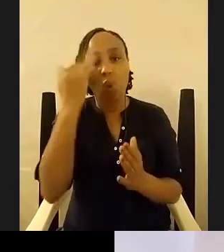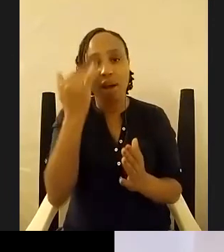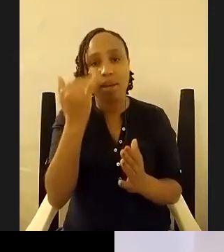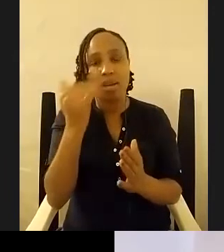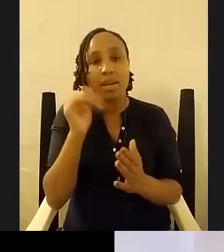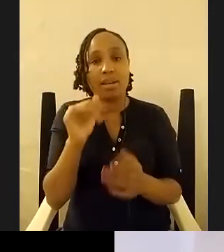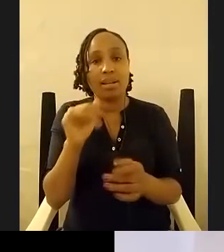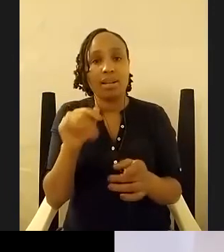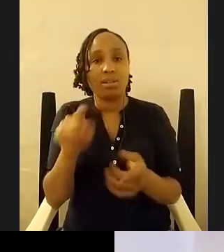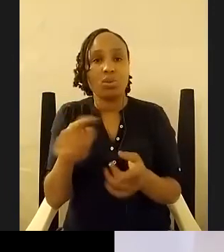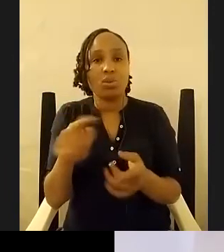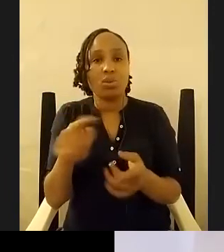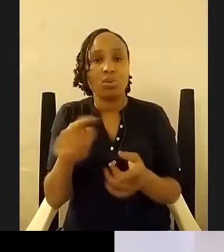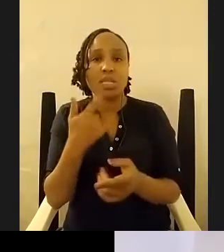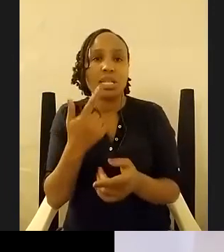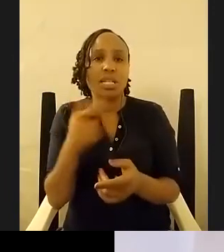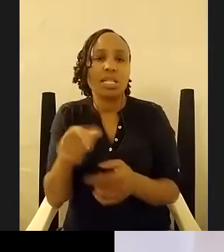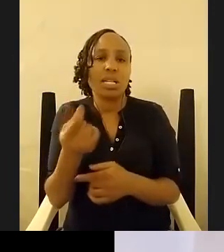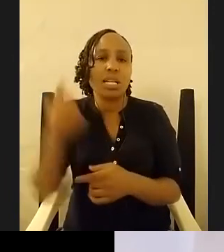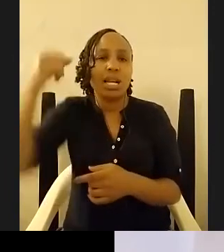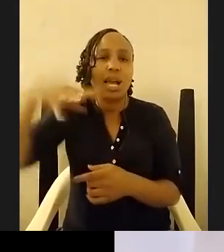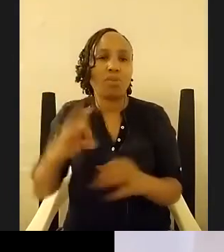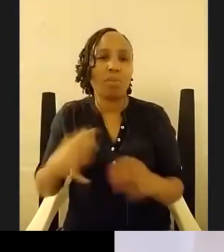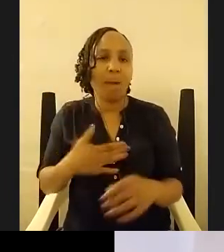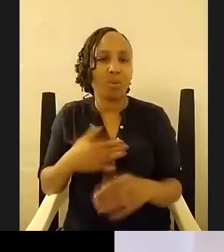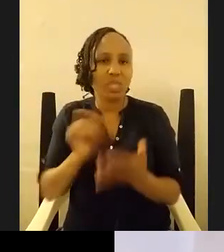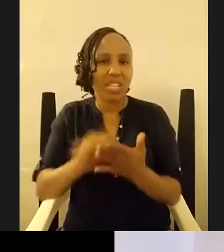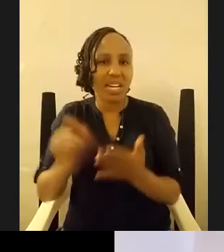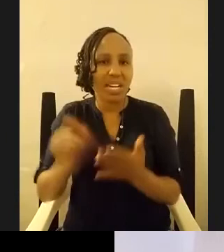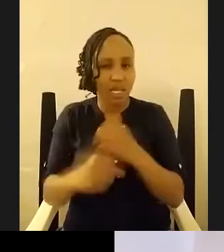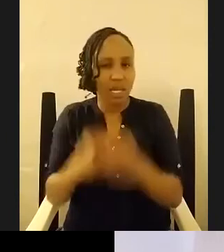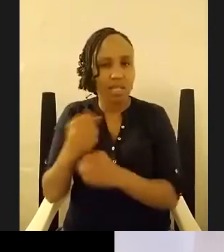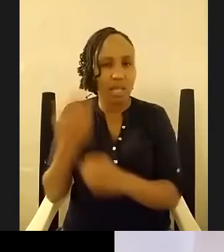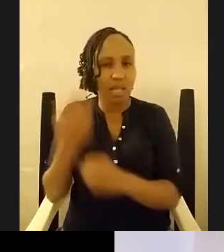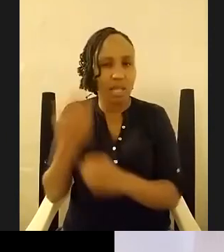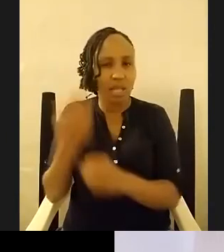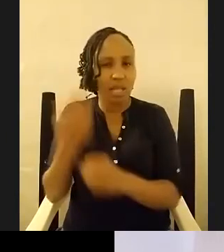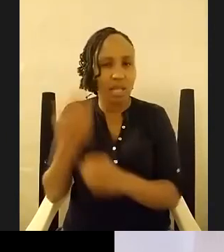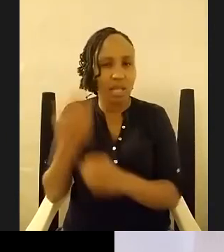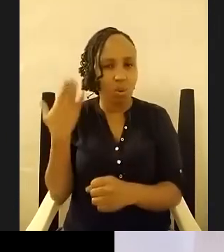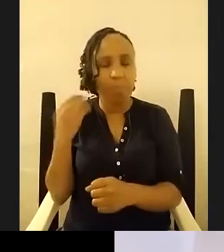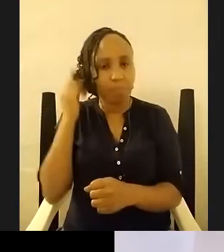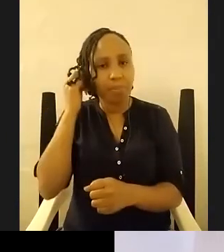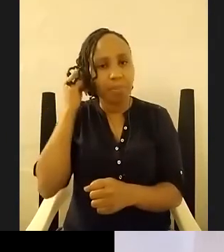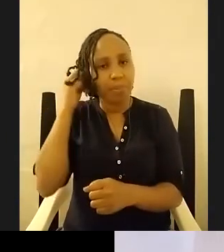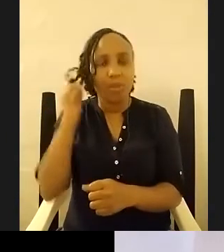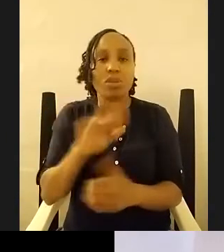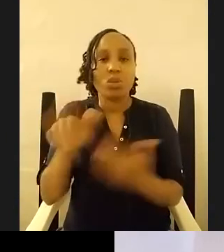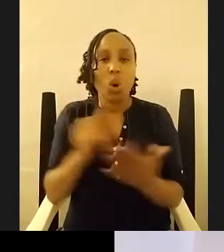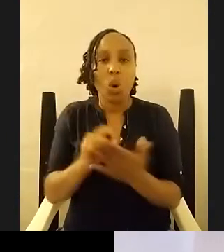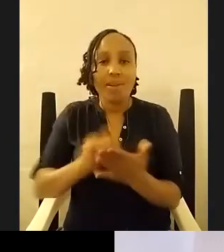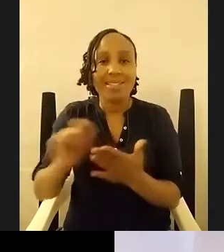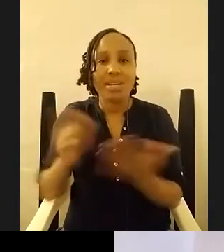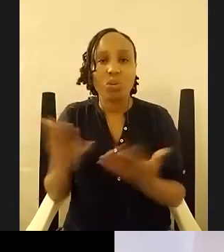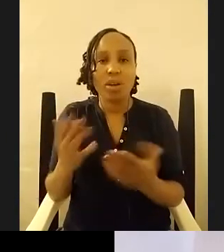two years ago i think that's why a lot of my short stories as well that were all written in 2019 or started in 2019